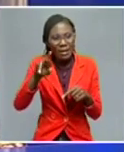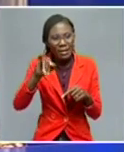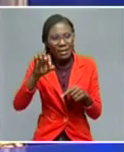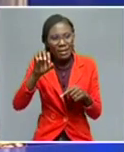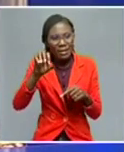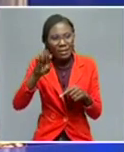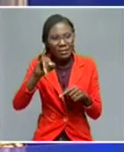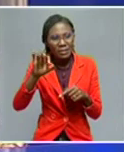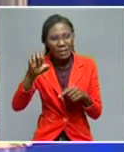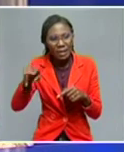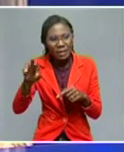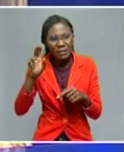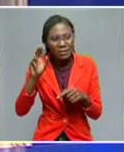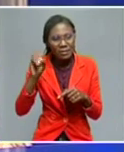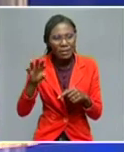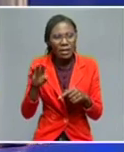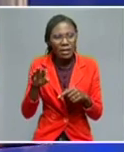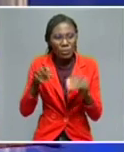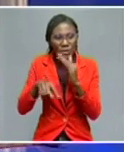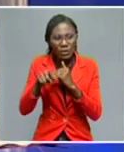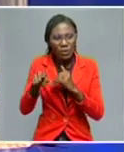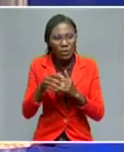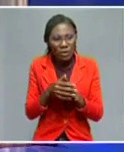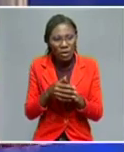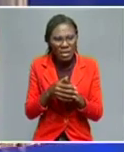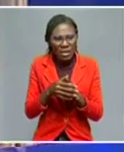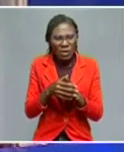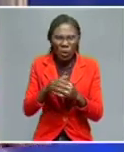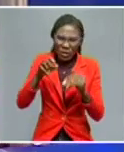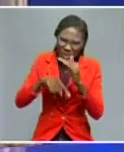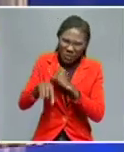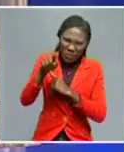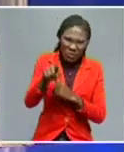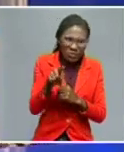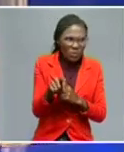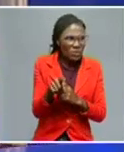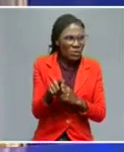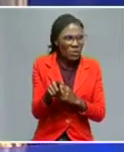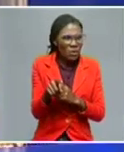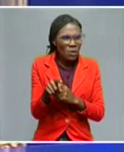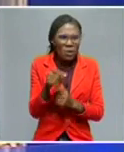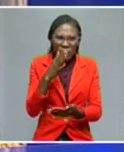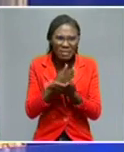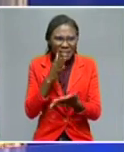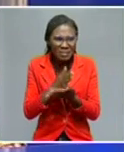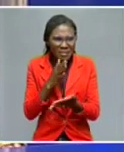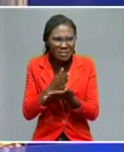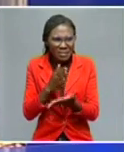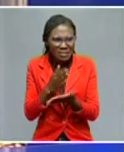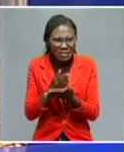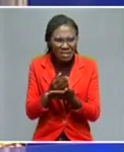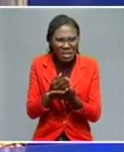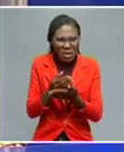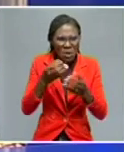in DRC. In Mauritius. These countries have uprooted the whole population of Diego Garcia